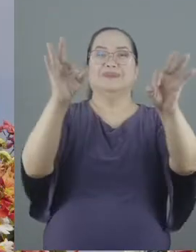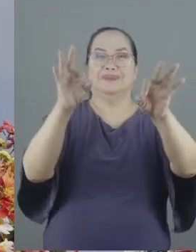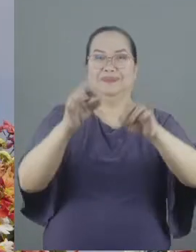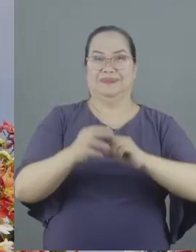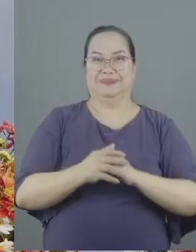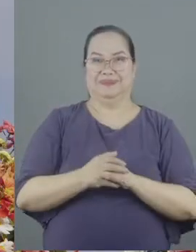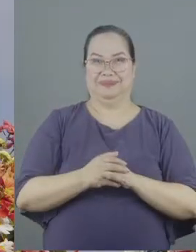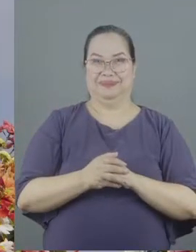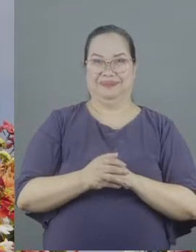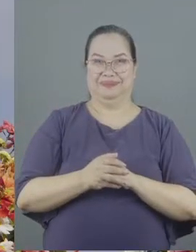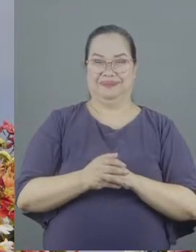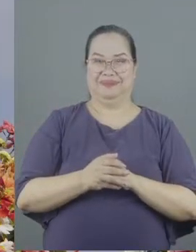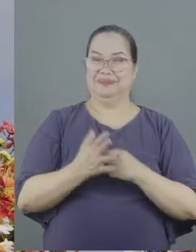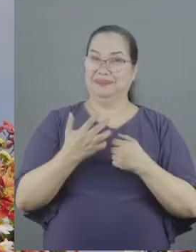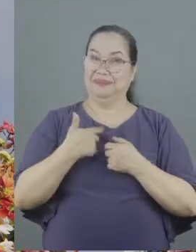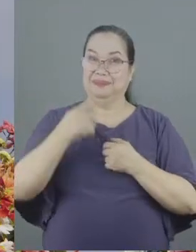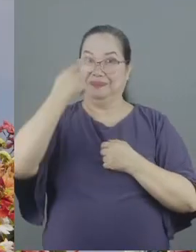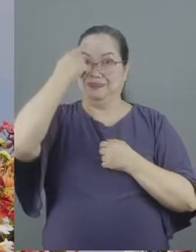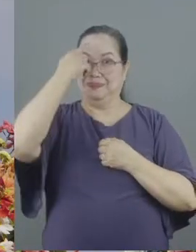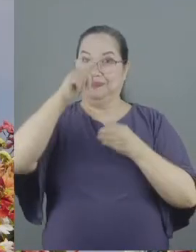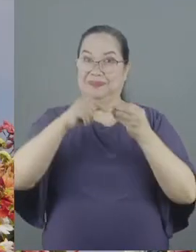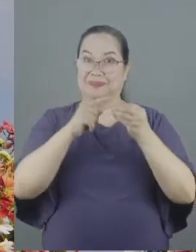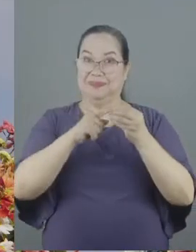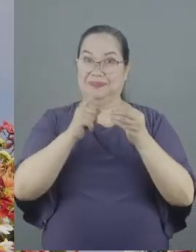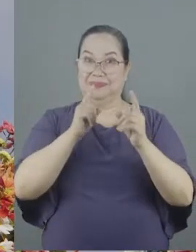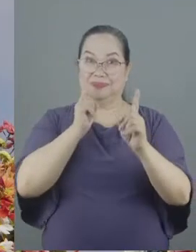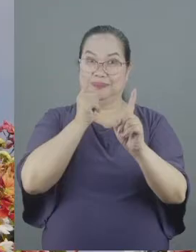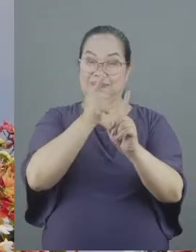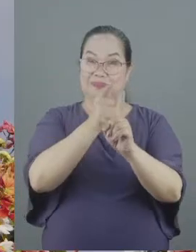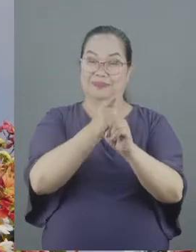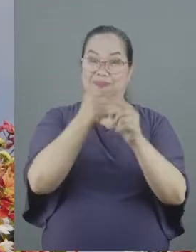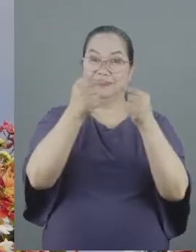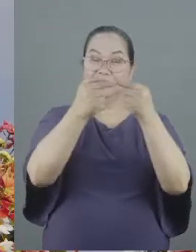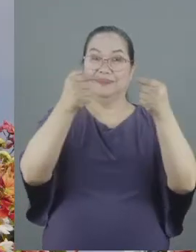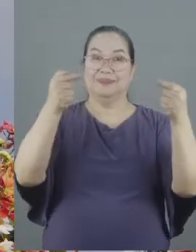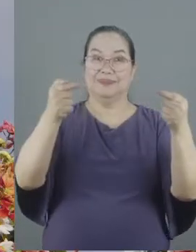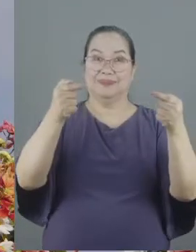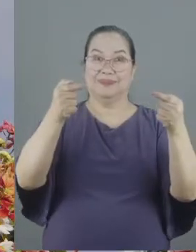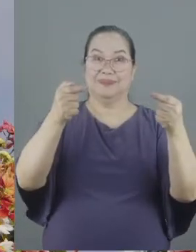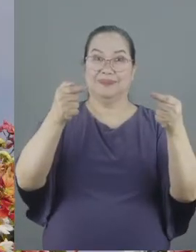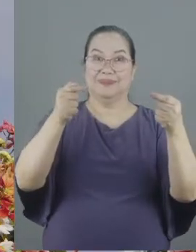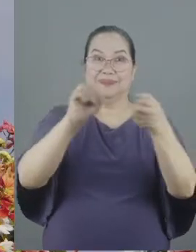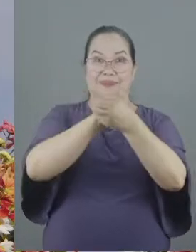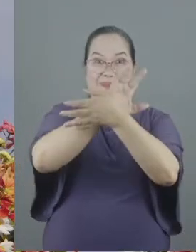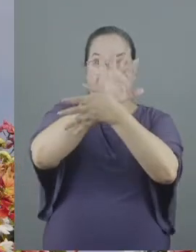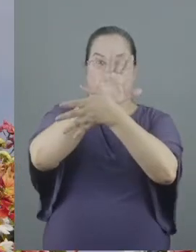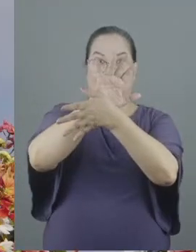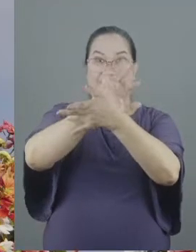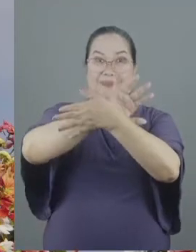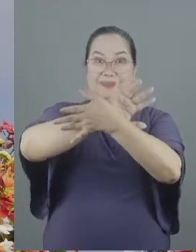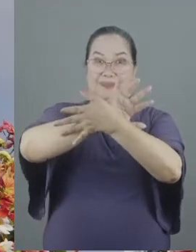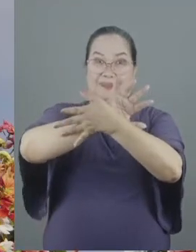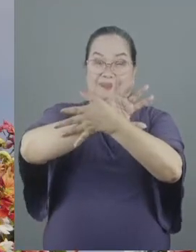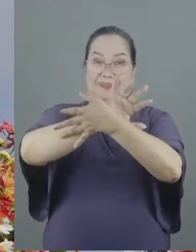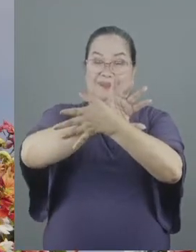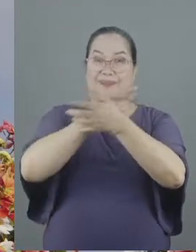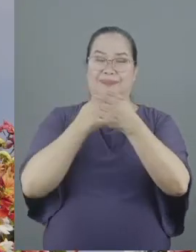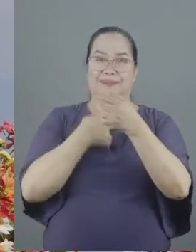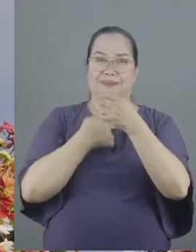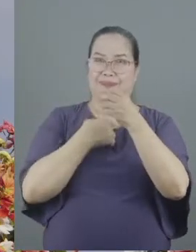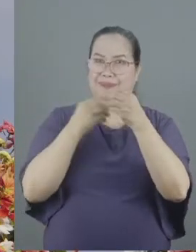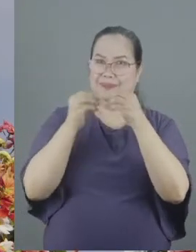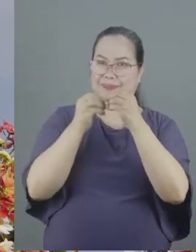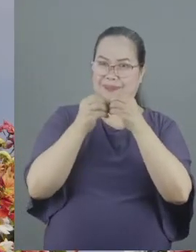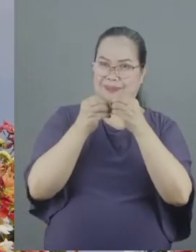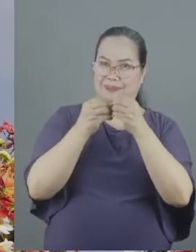also there are those who think that medical directives against the coronavirus that there are some who are divided